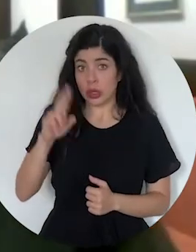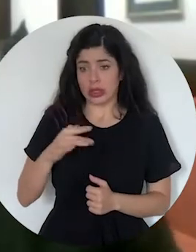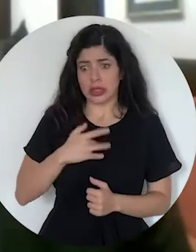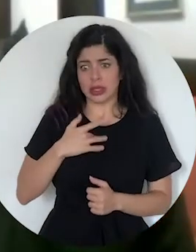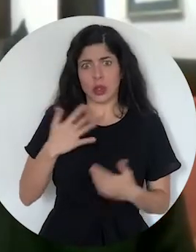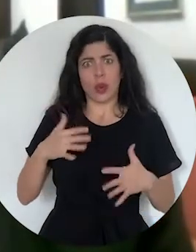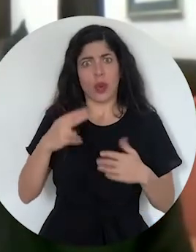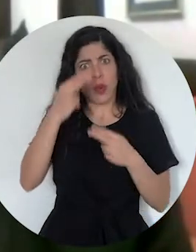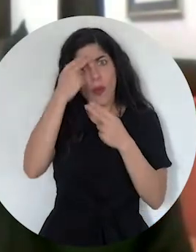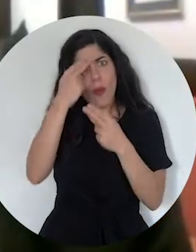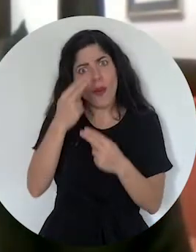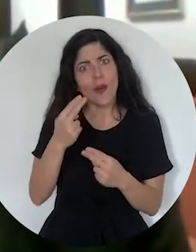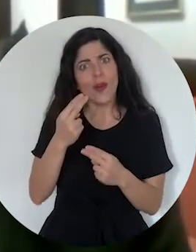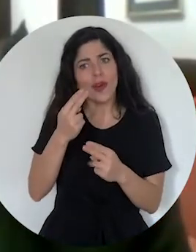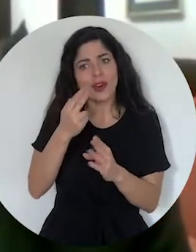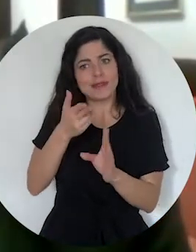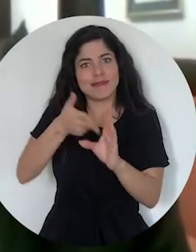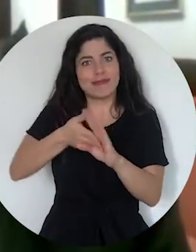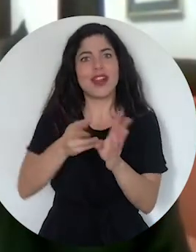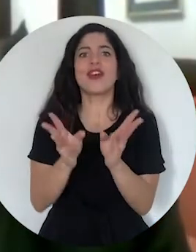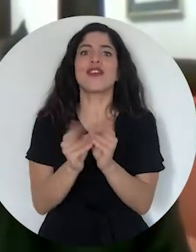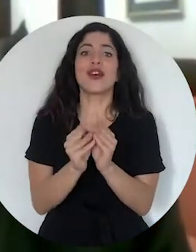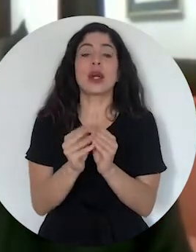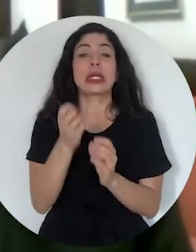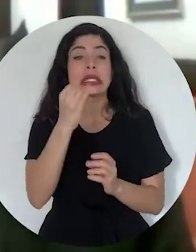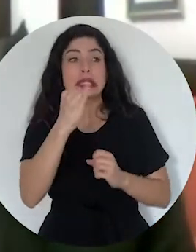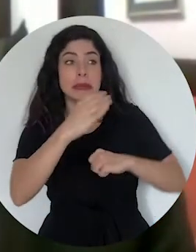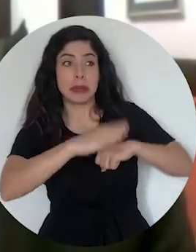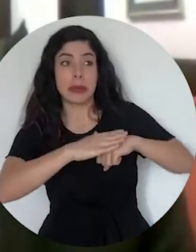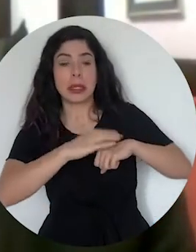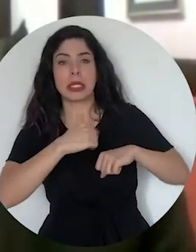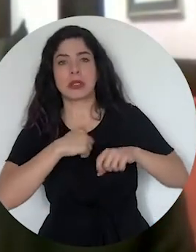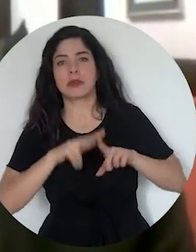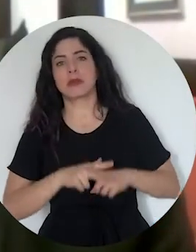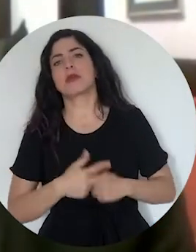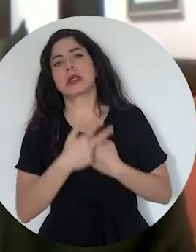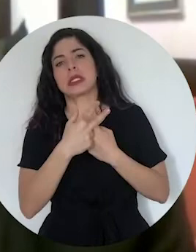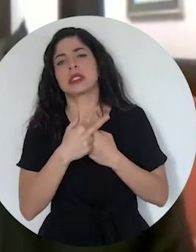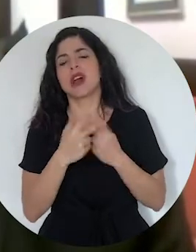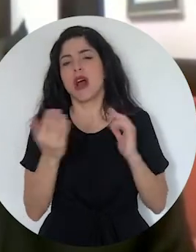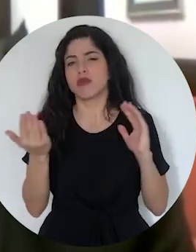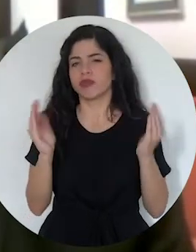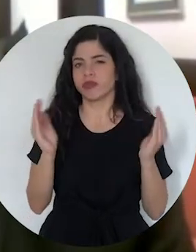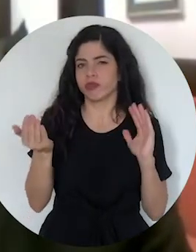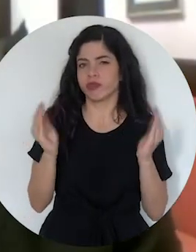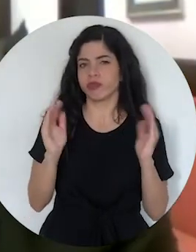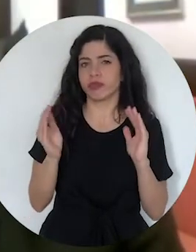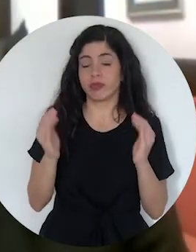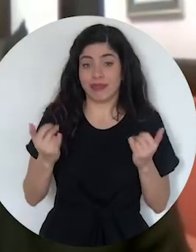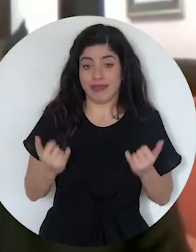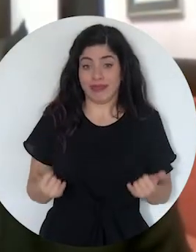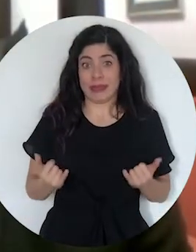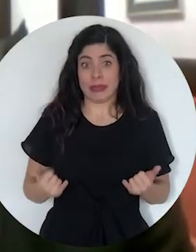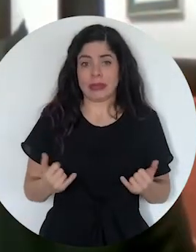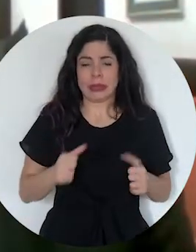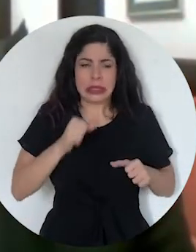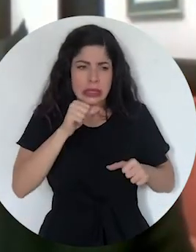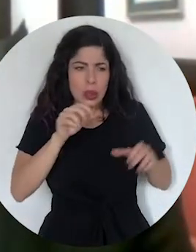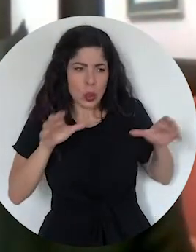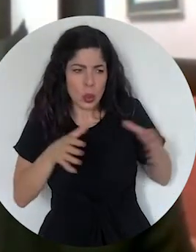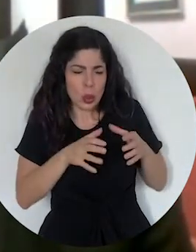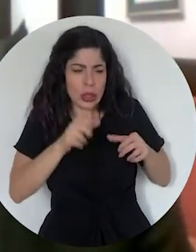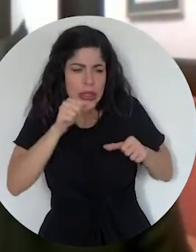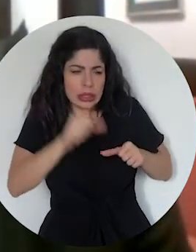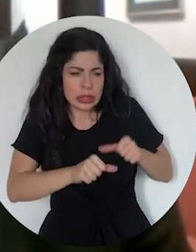Mr. Rica, it's an honor to be part of this forum. If I may begin with an analogy, currently